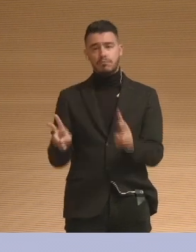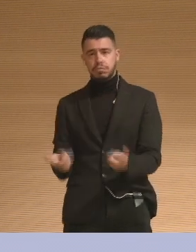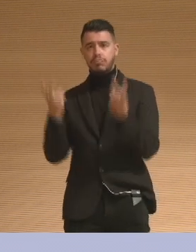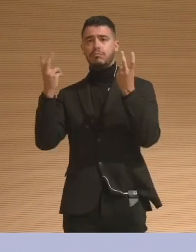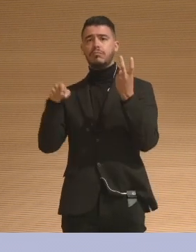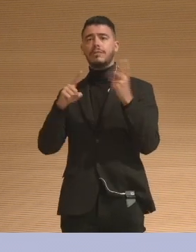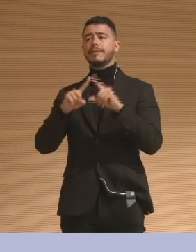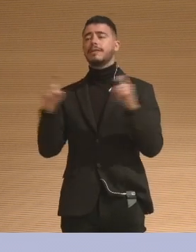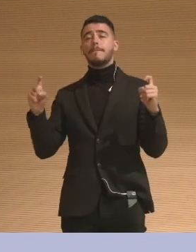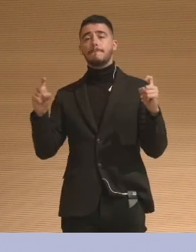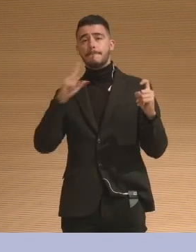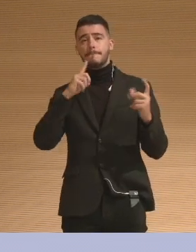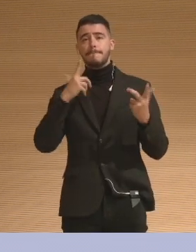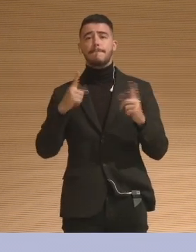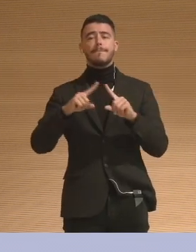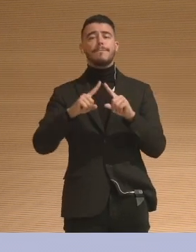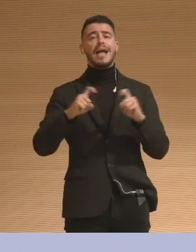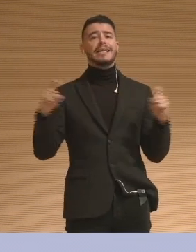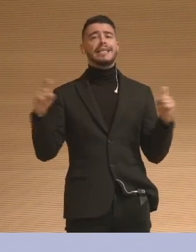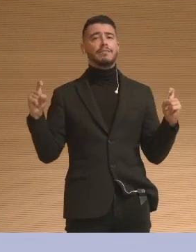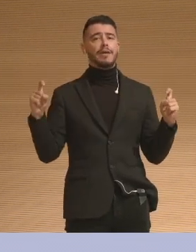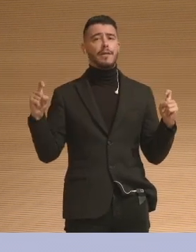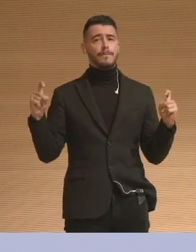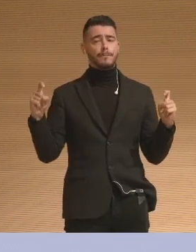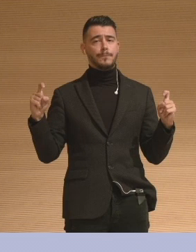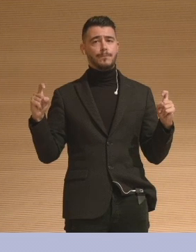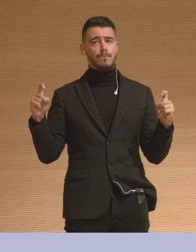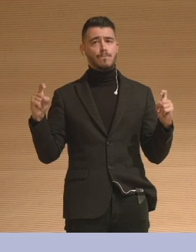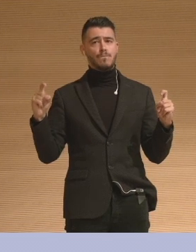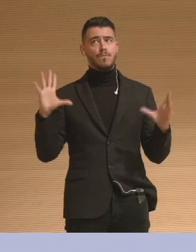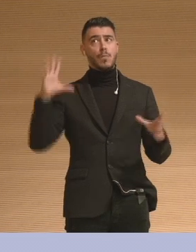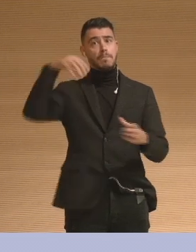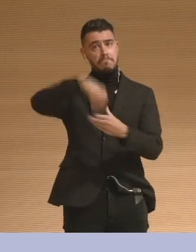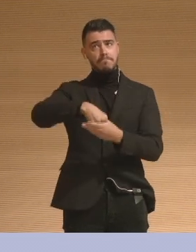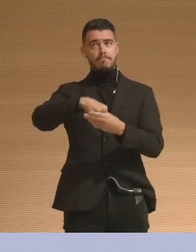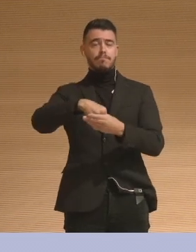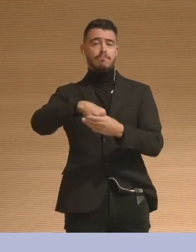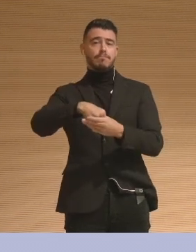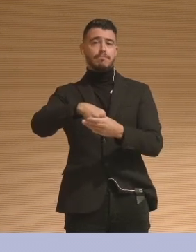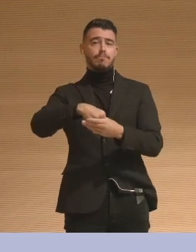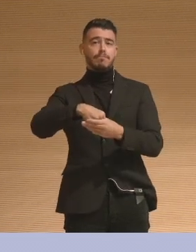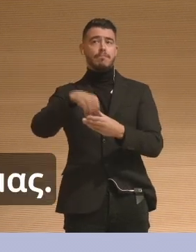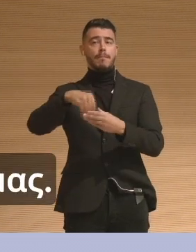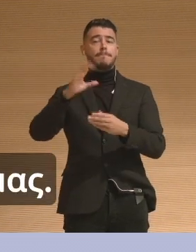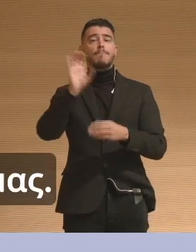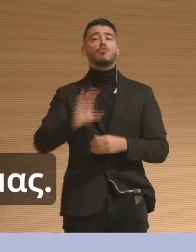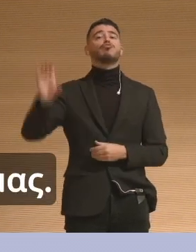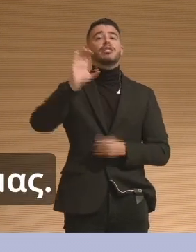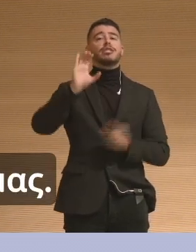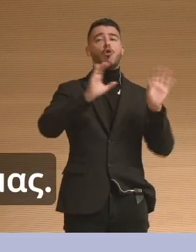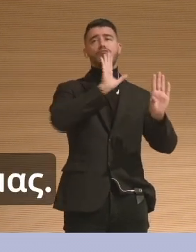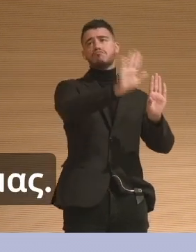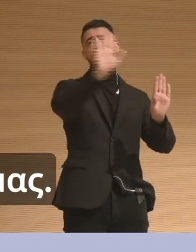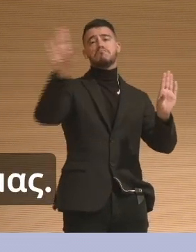very similarly impactful in our museum environments. Moreover, they support our well-being. They help our